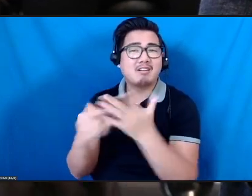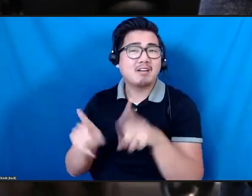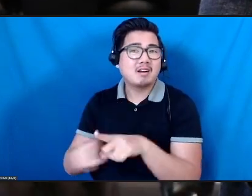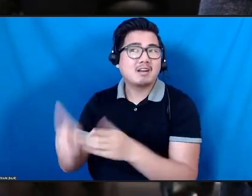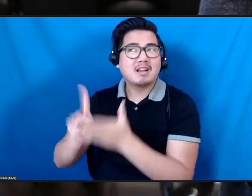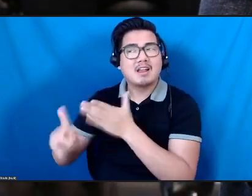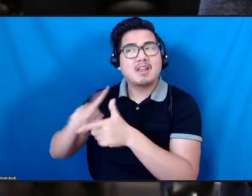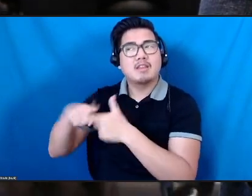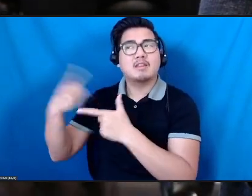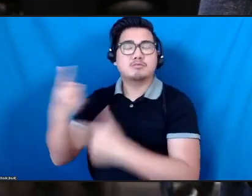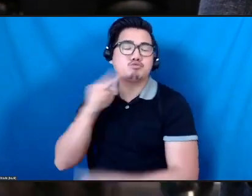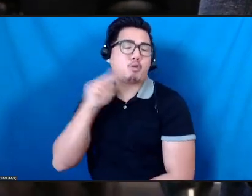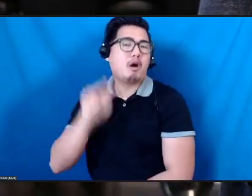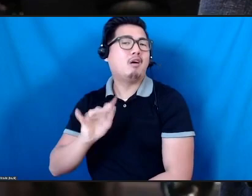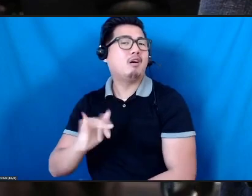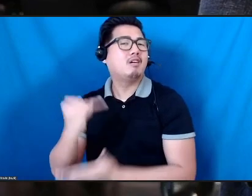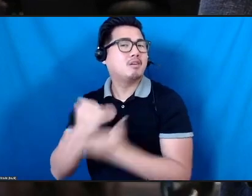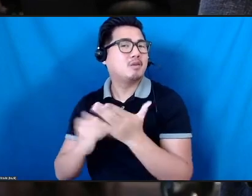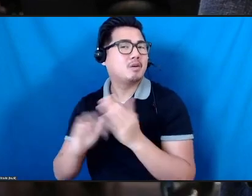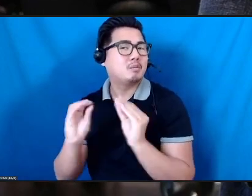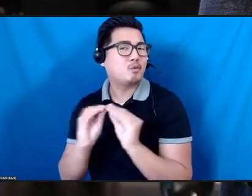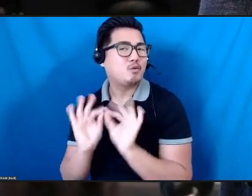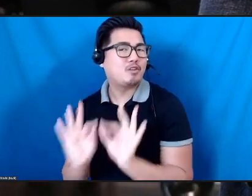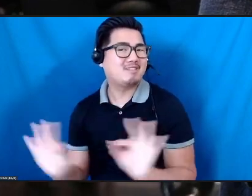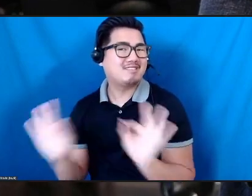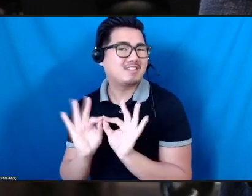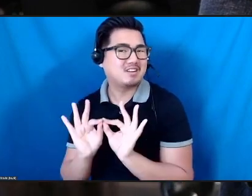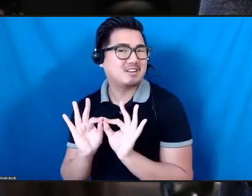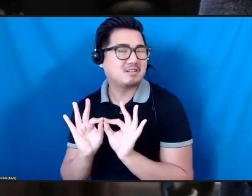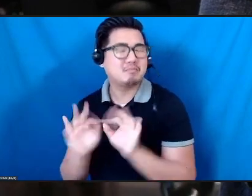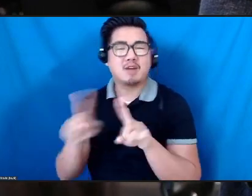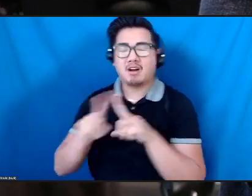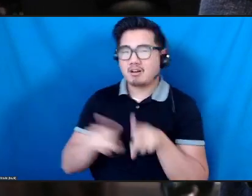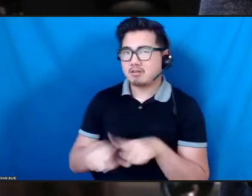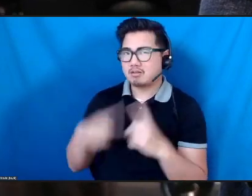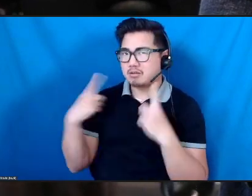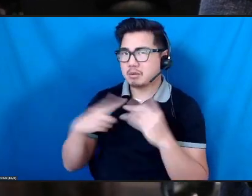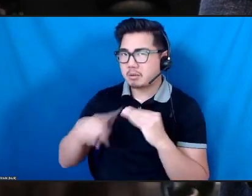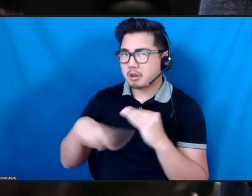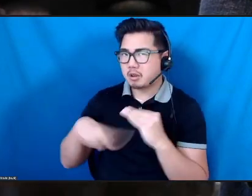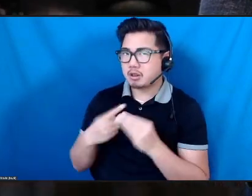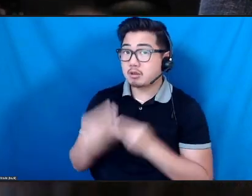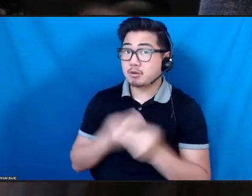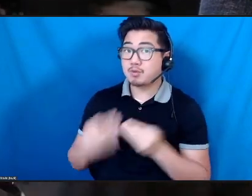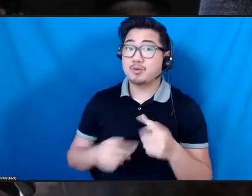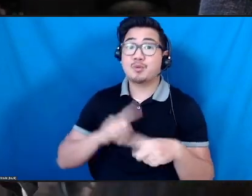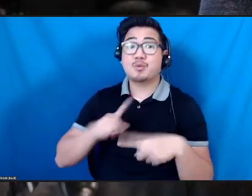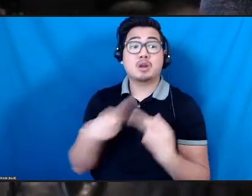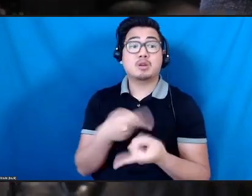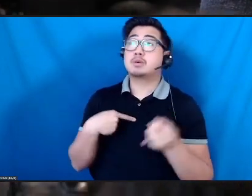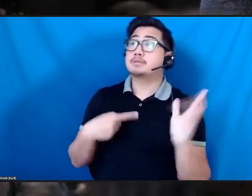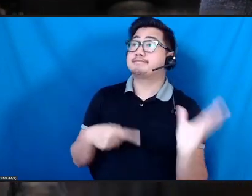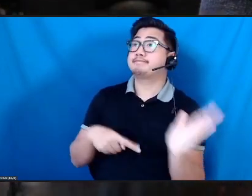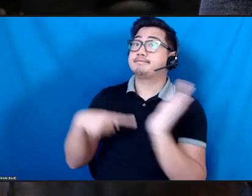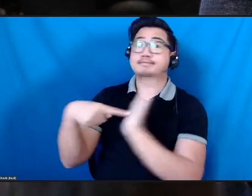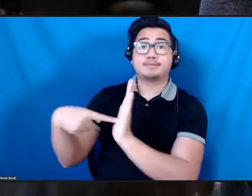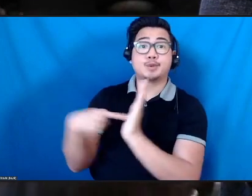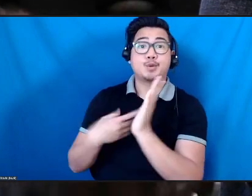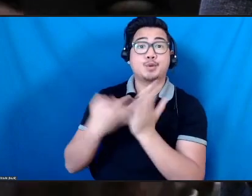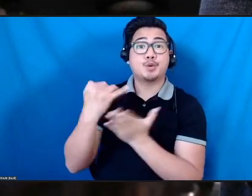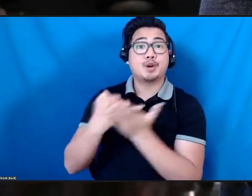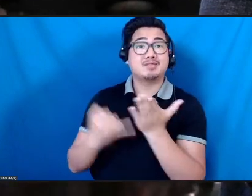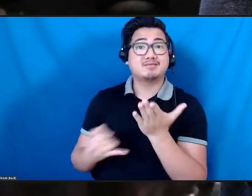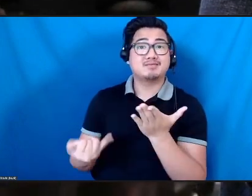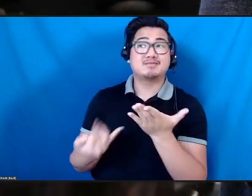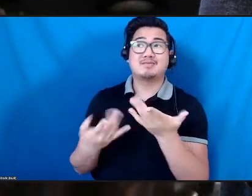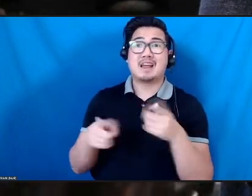also answers the idea of process. Right? So when we reframe art's practice as research,